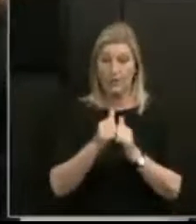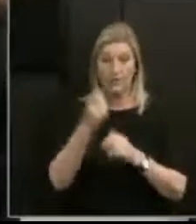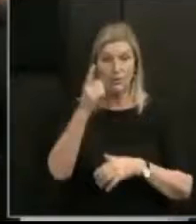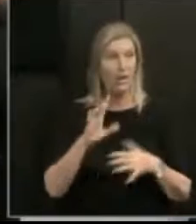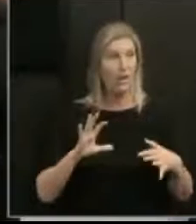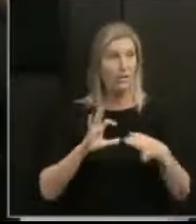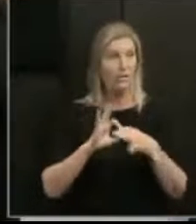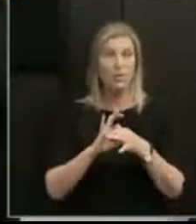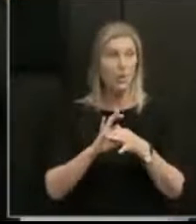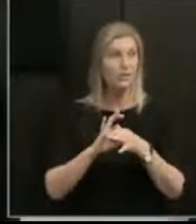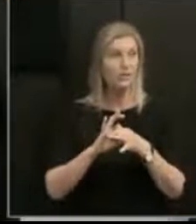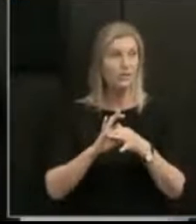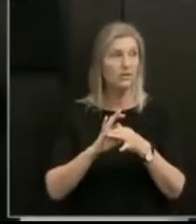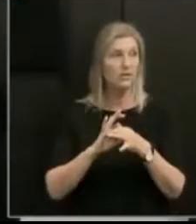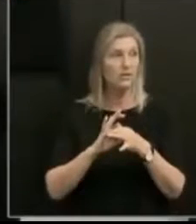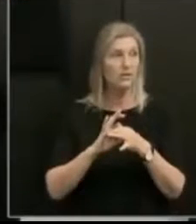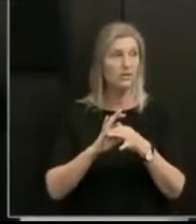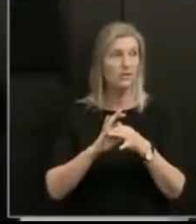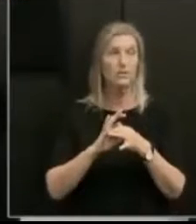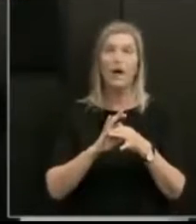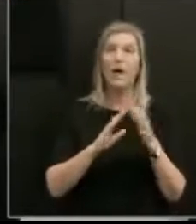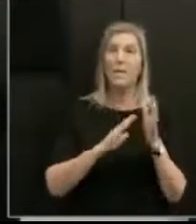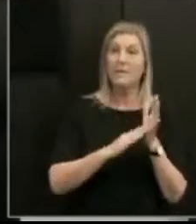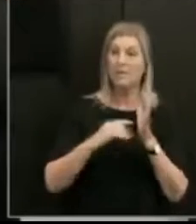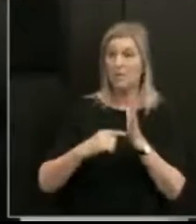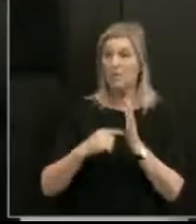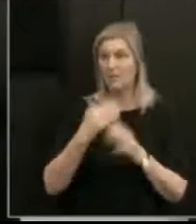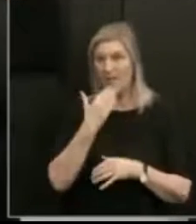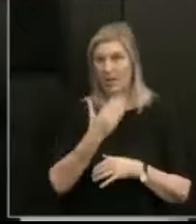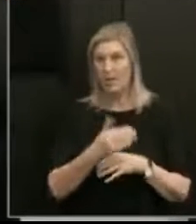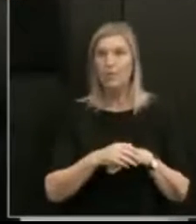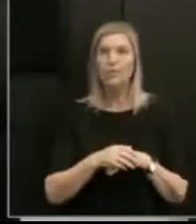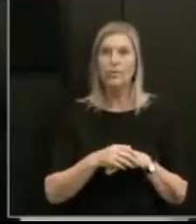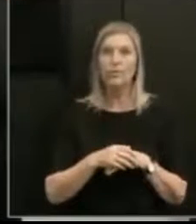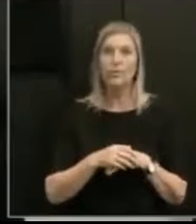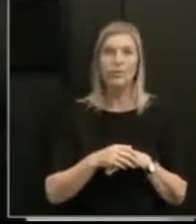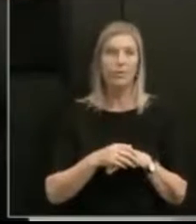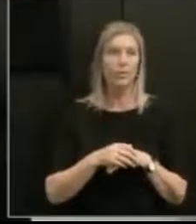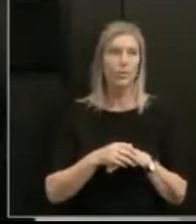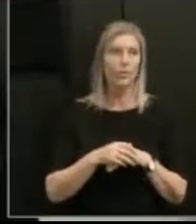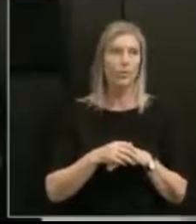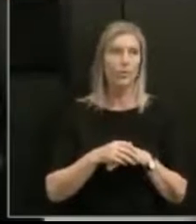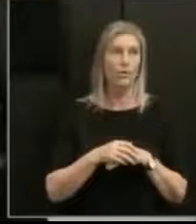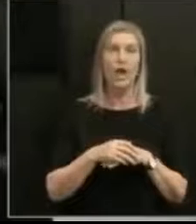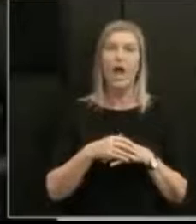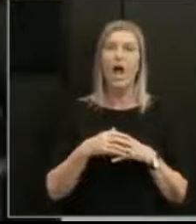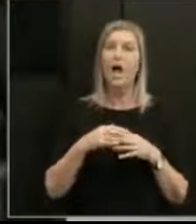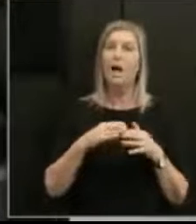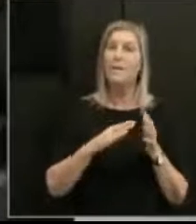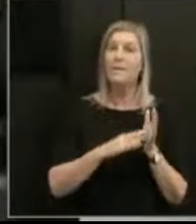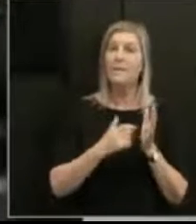today's witnesses. Mr. thank you. Mr. Stone is here today in place of Annette Sykes, who